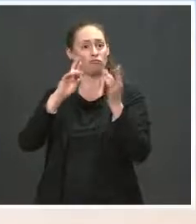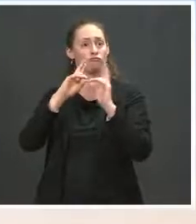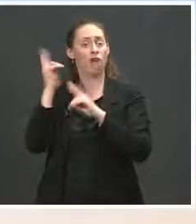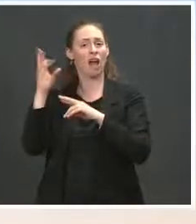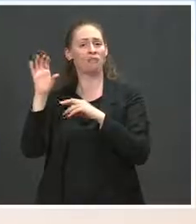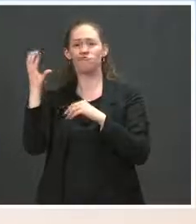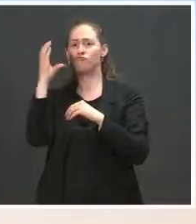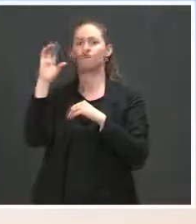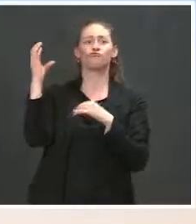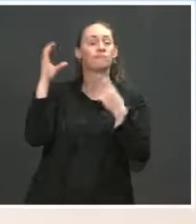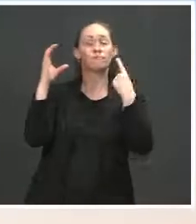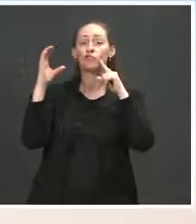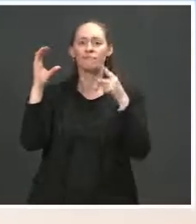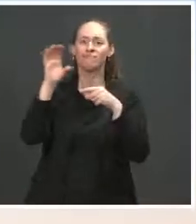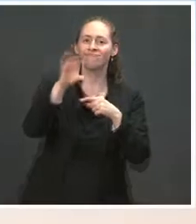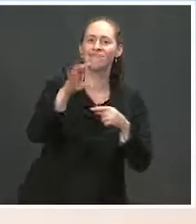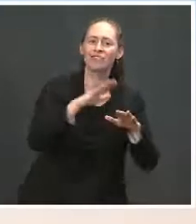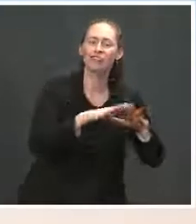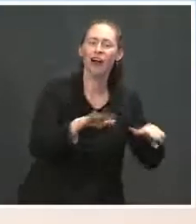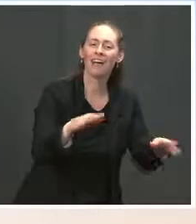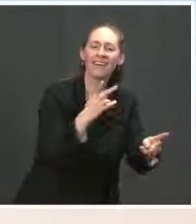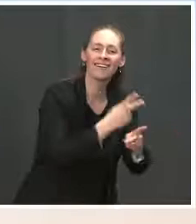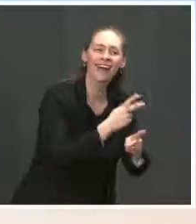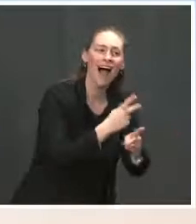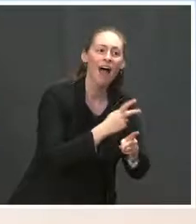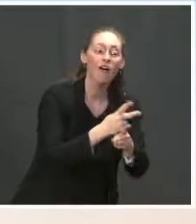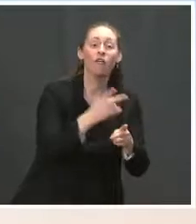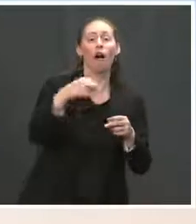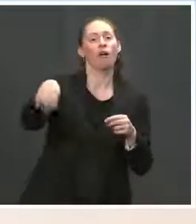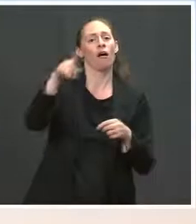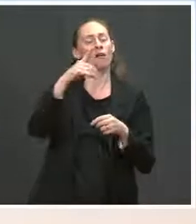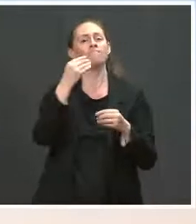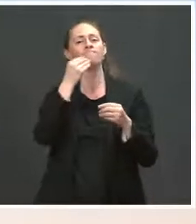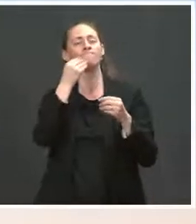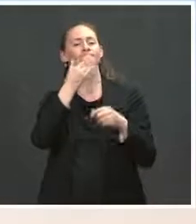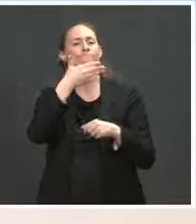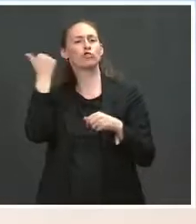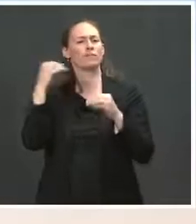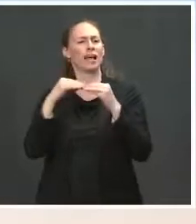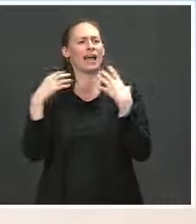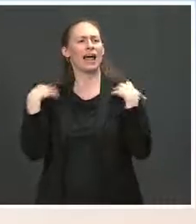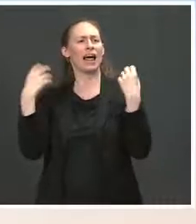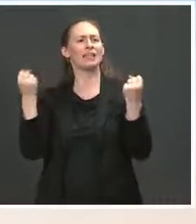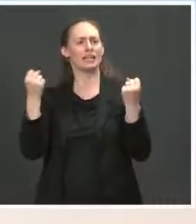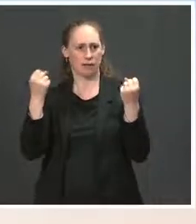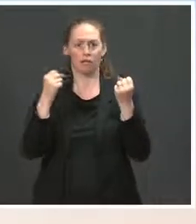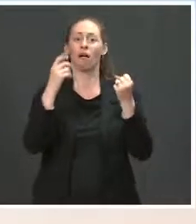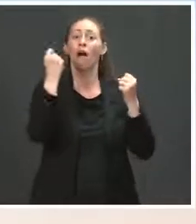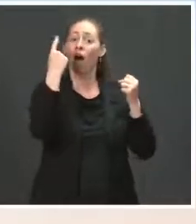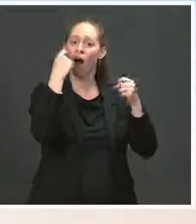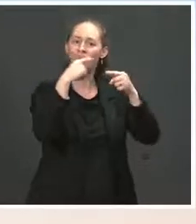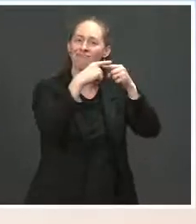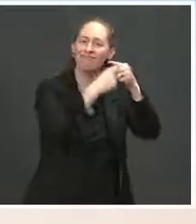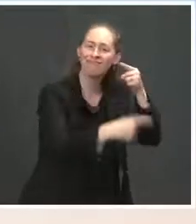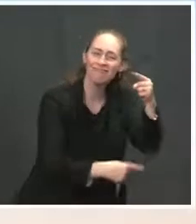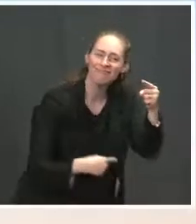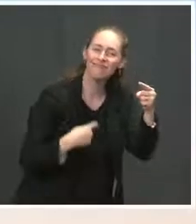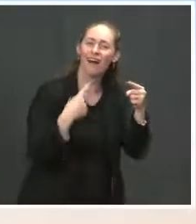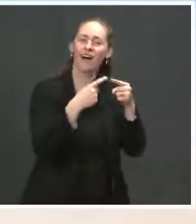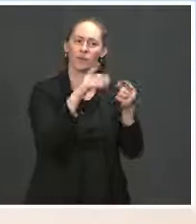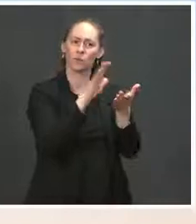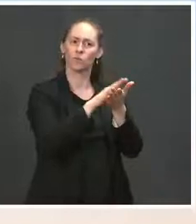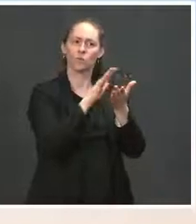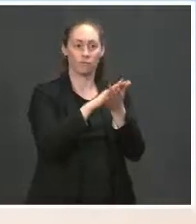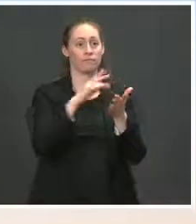meals for free to all kids in the upcoming 2021 through 2022 through school year. Roughly 30 million kids